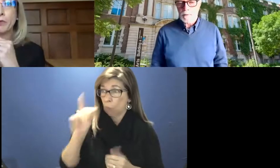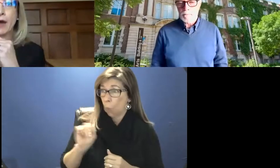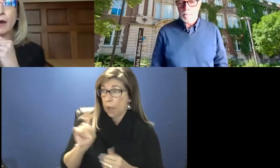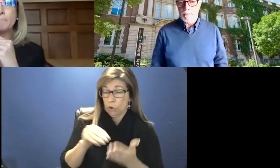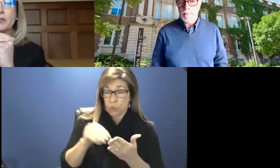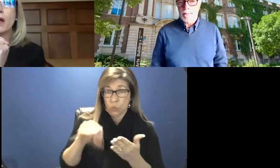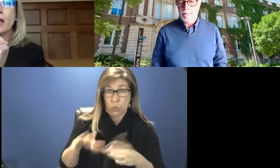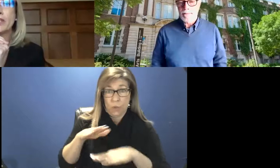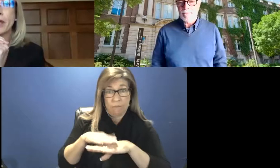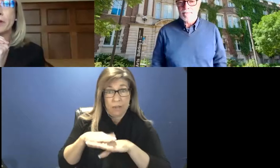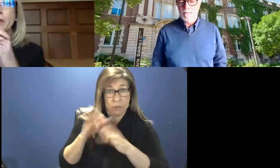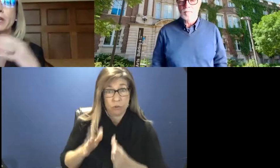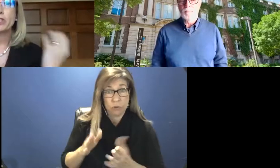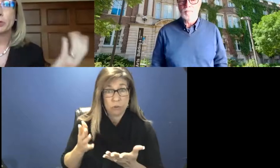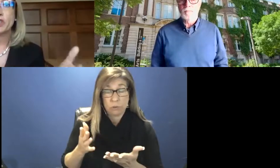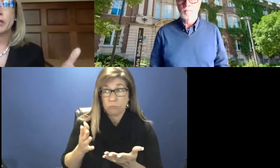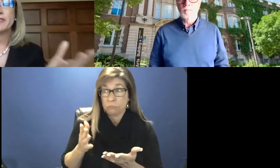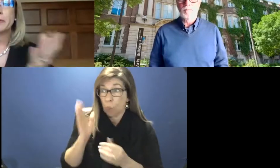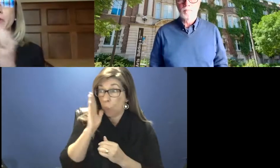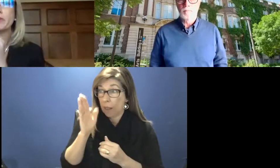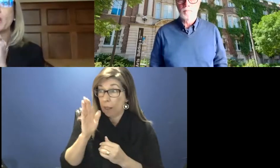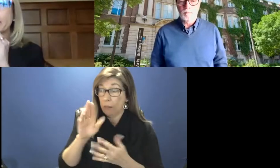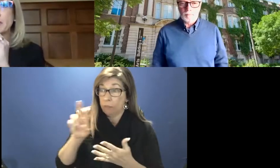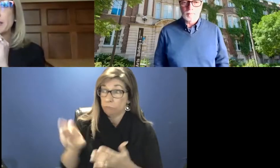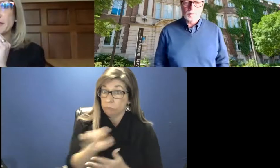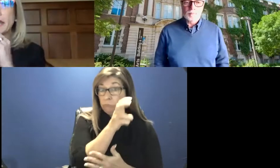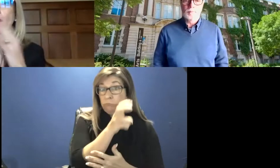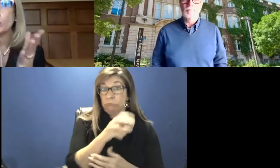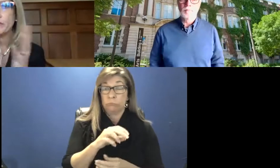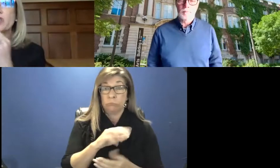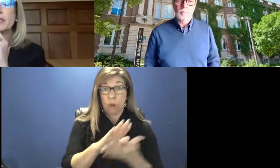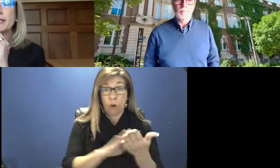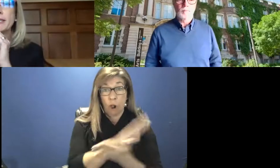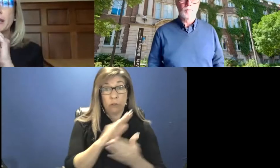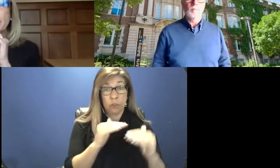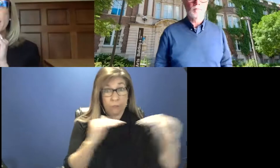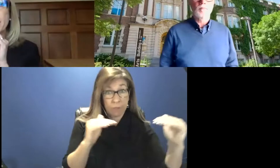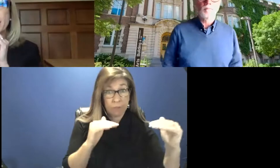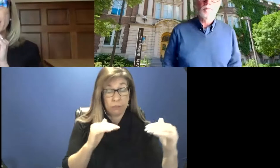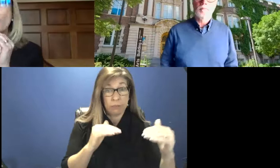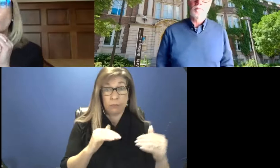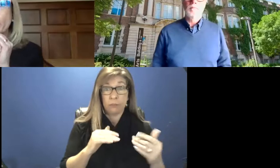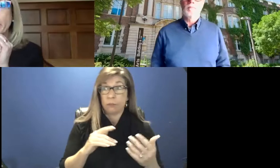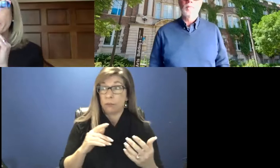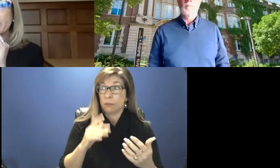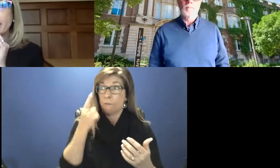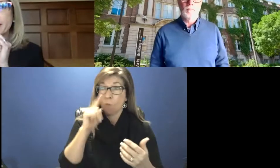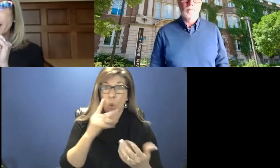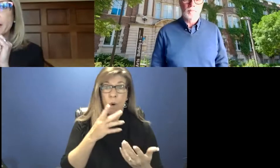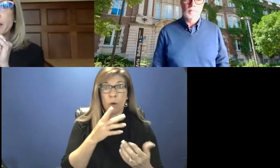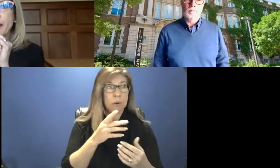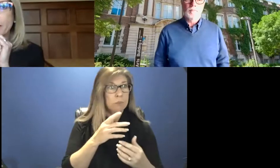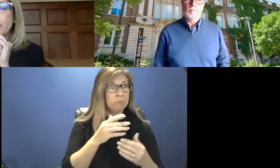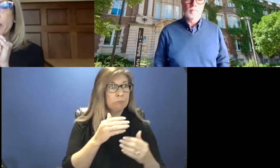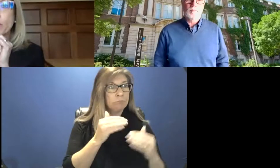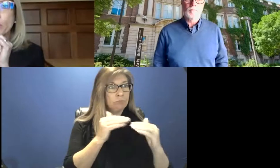Will they move up to the college level to achieve some of those economies of scale or efficiencies that have been discussed, or will they be maintained